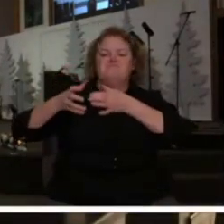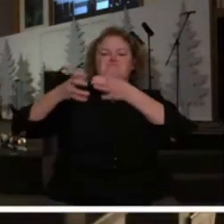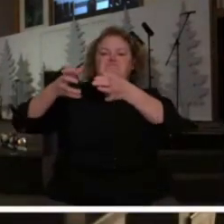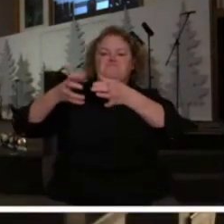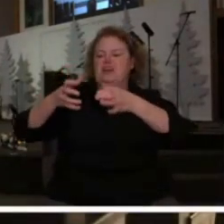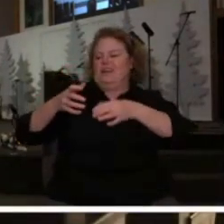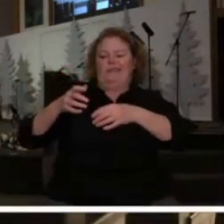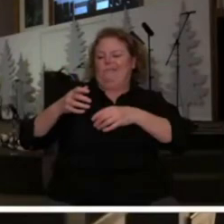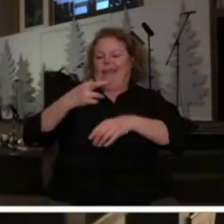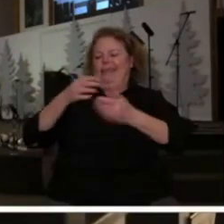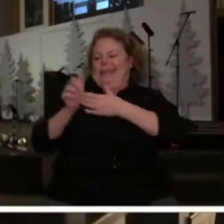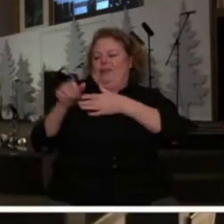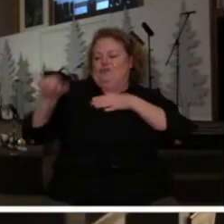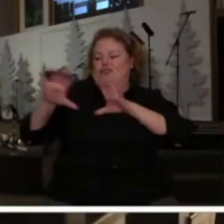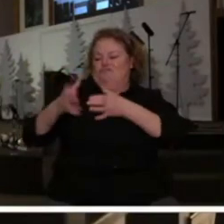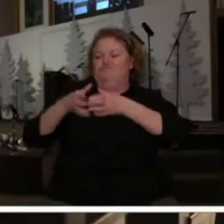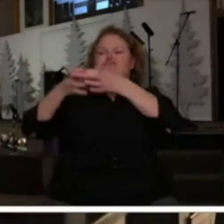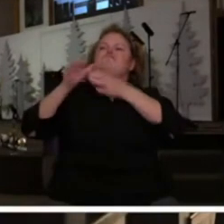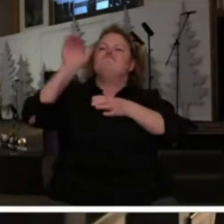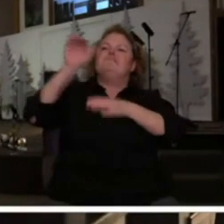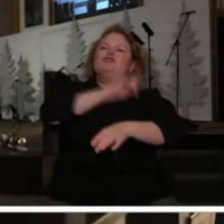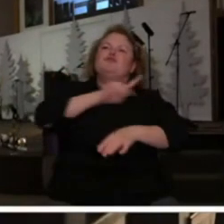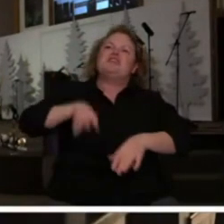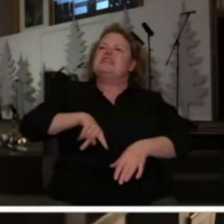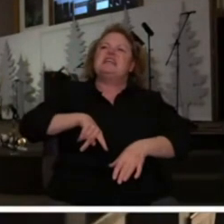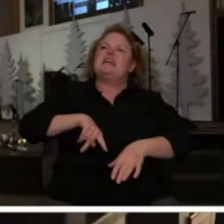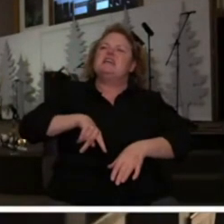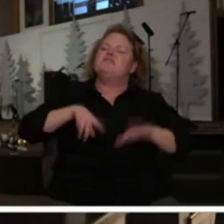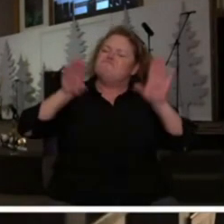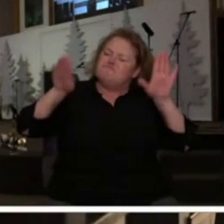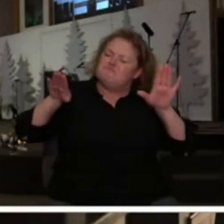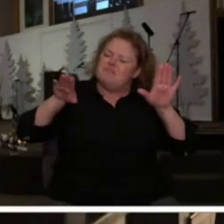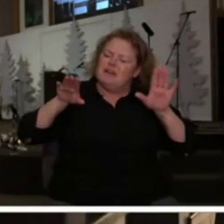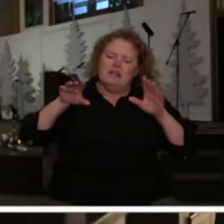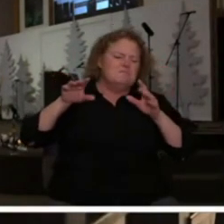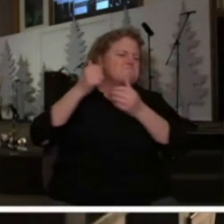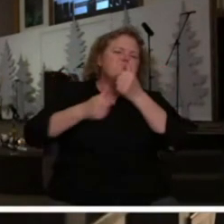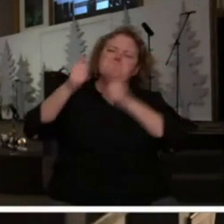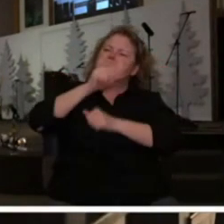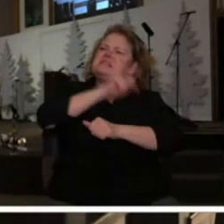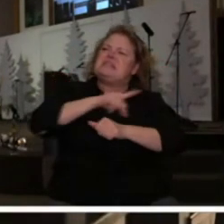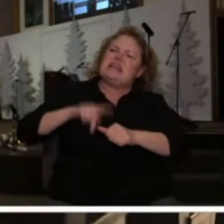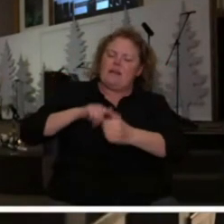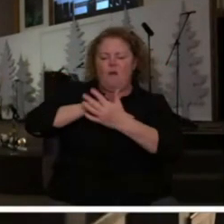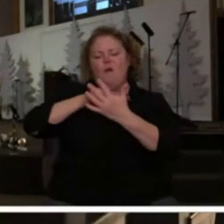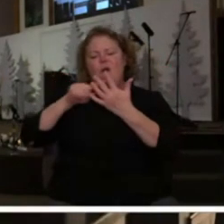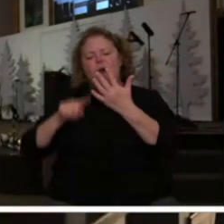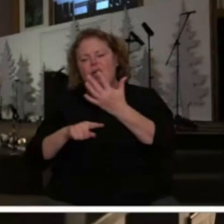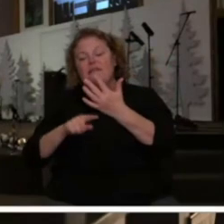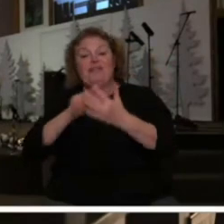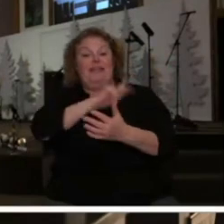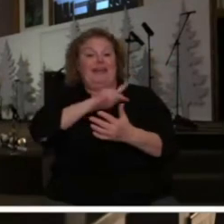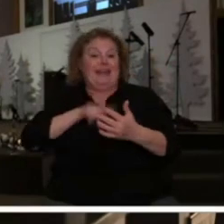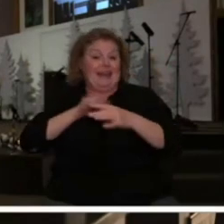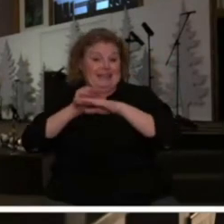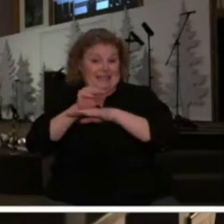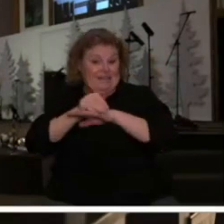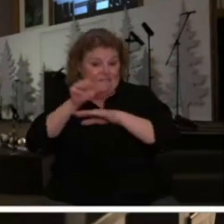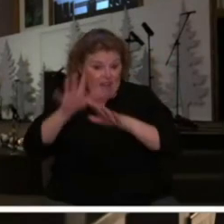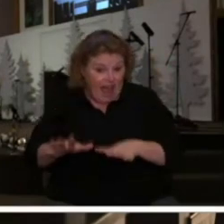said oh king Darius live forever the royal administrators the prefects the satraps the advisors the governors